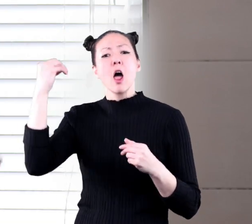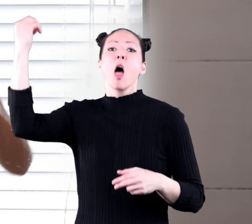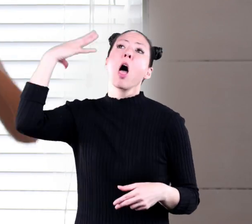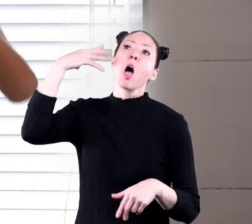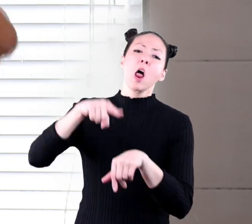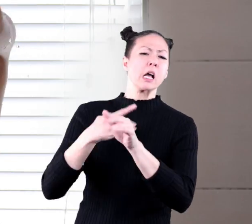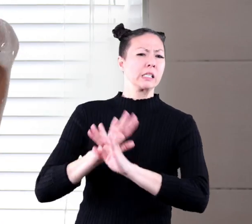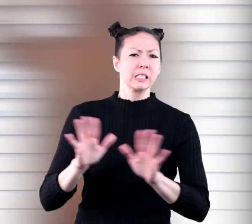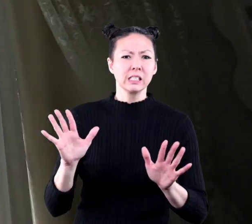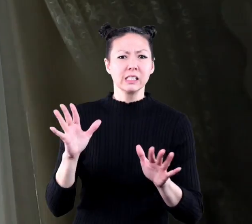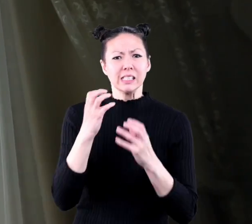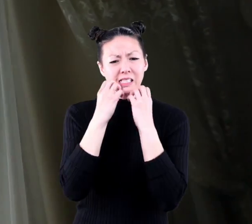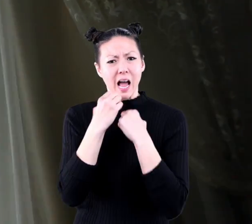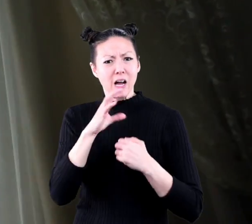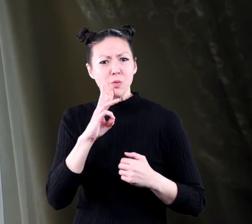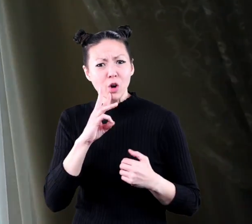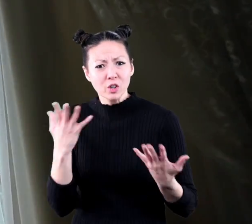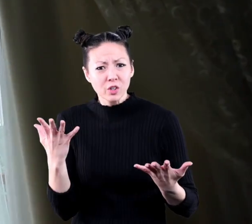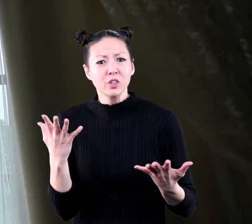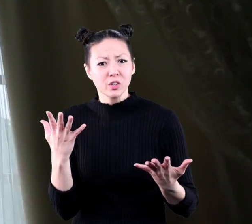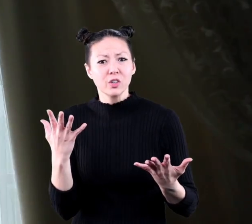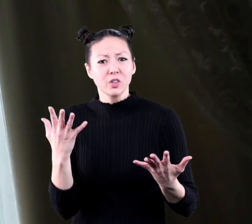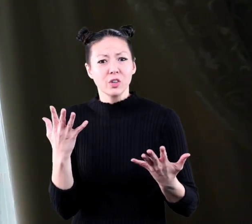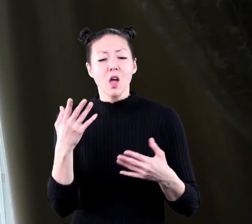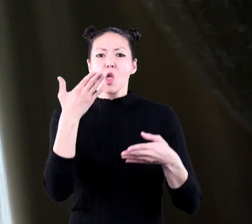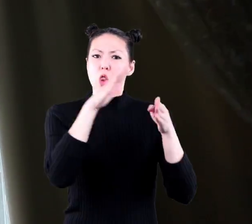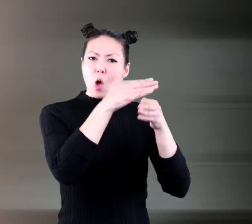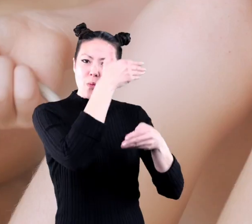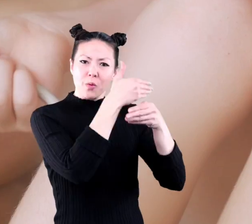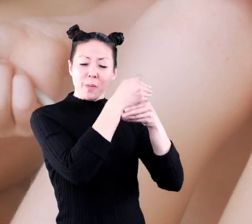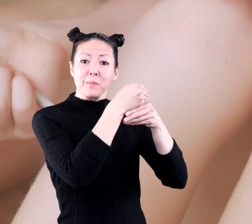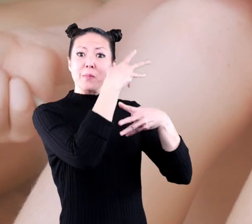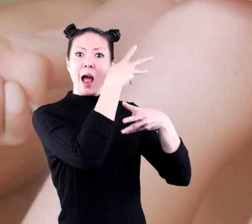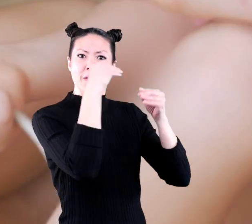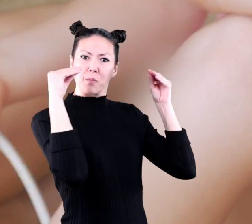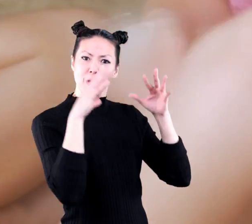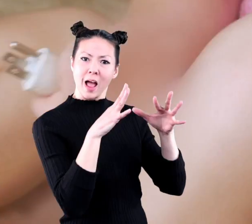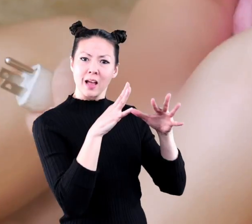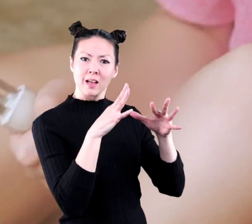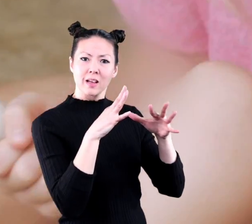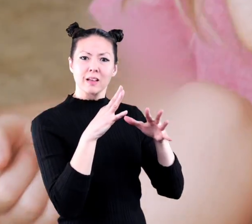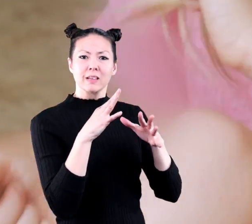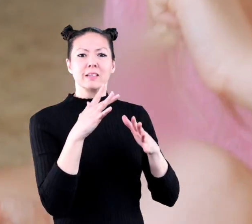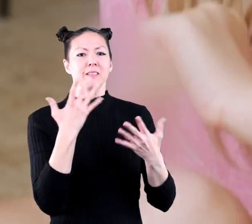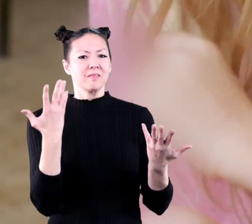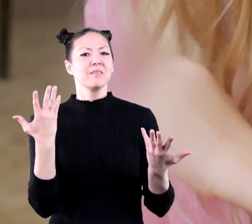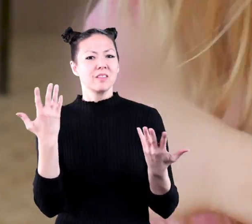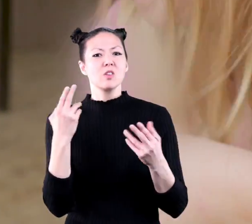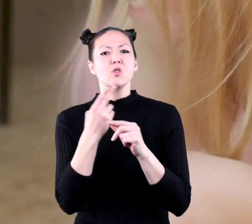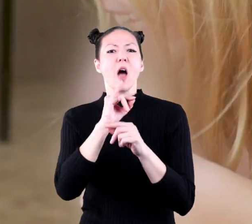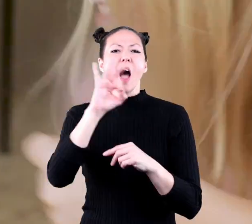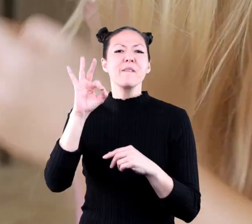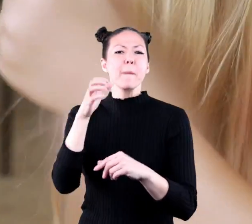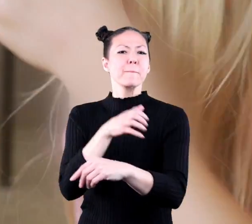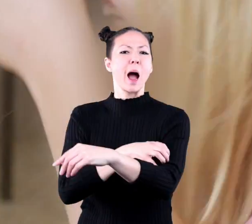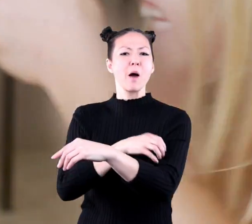showers, closing blinds on a hot day, turning off power strips when not in use,